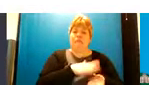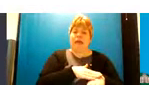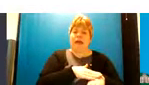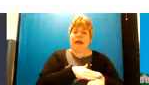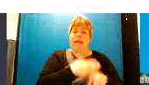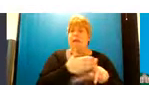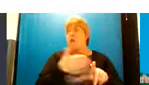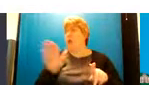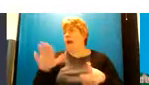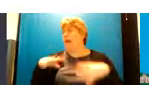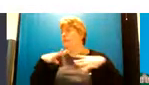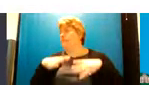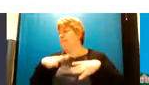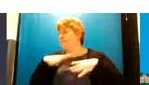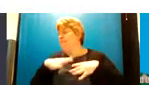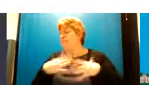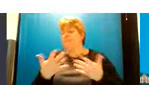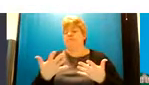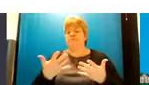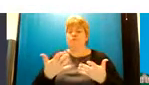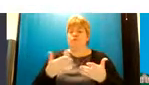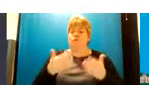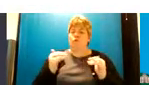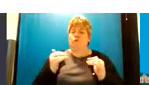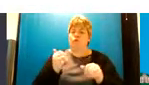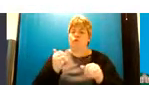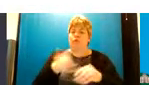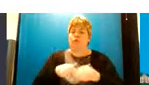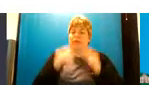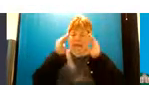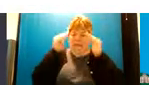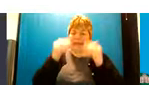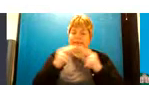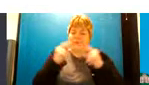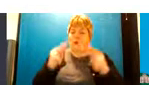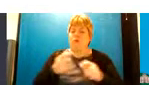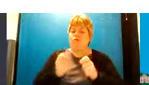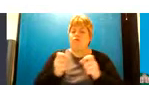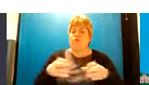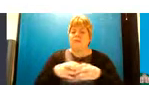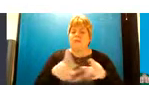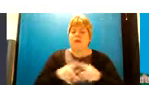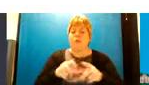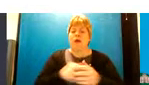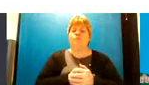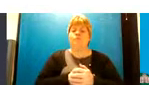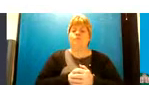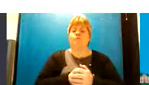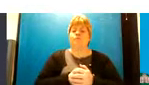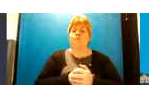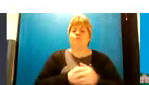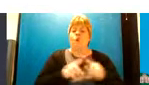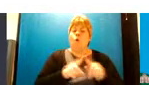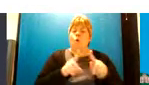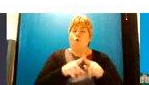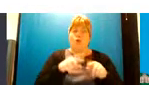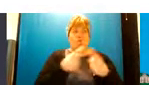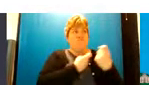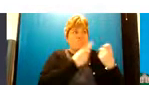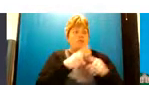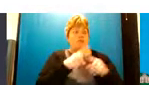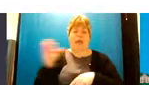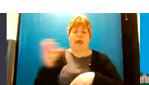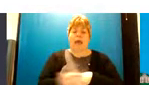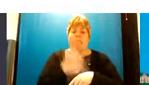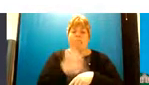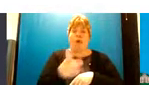and linking to um the the intensive home treatment team as well we're also looking at employing as um this is